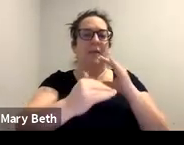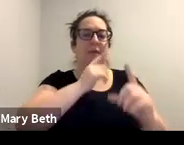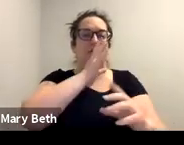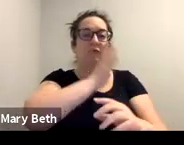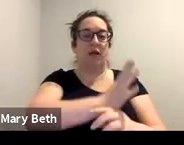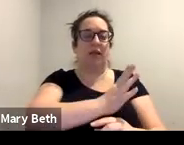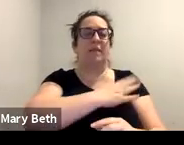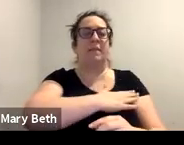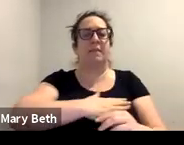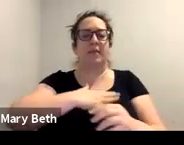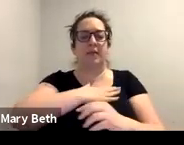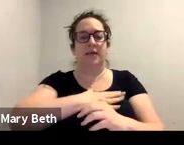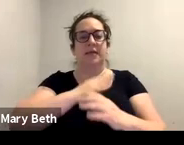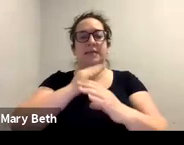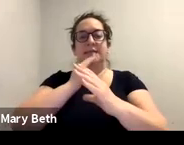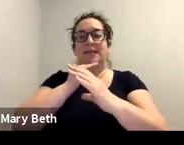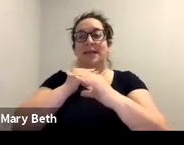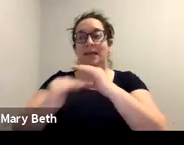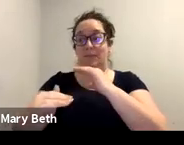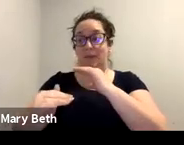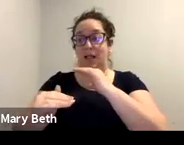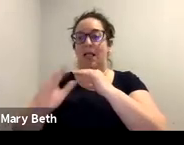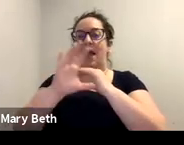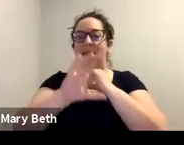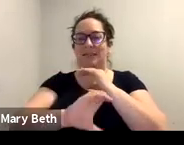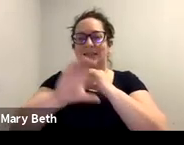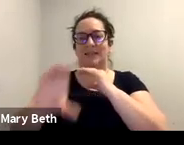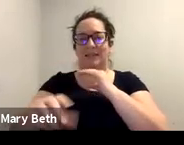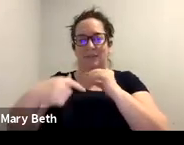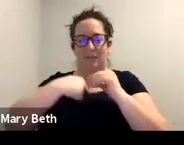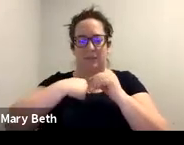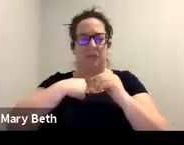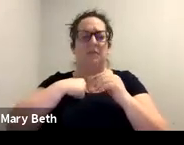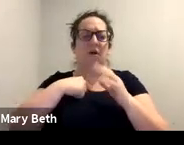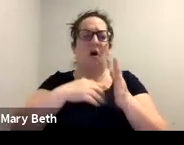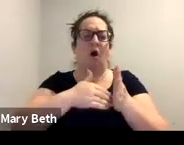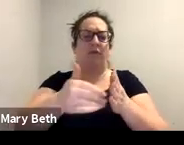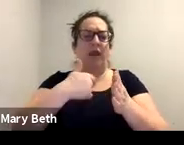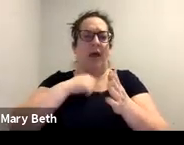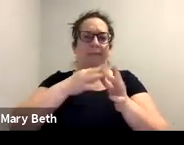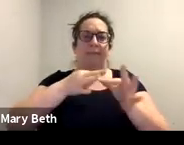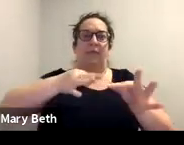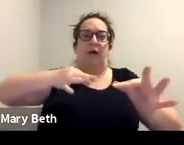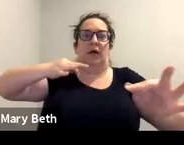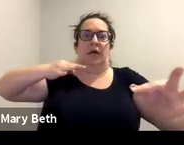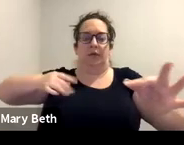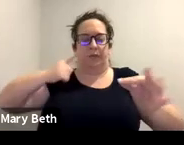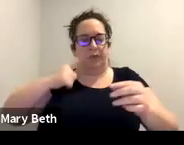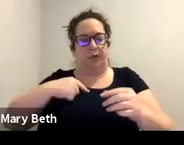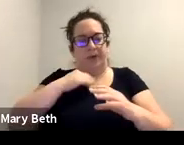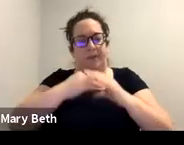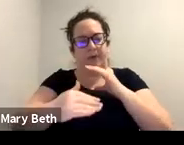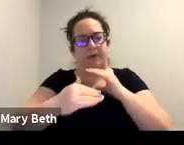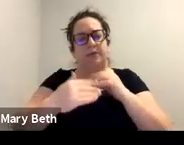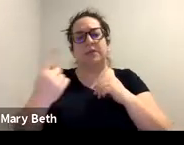I'm just super, super behind on email, but, um, our attorneys, we rotate through and somebody is checking